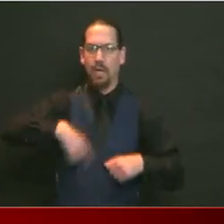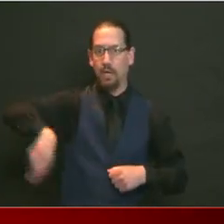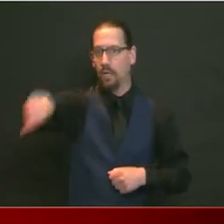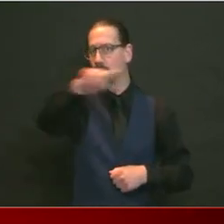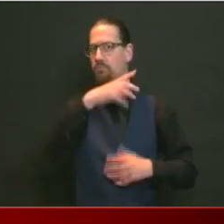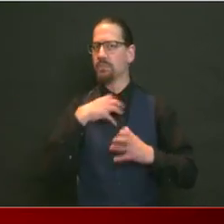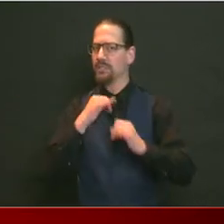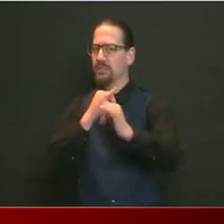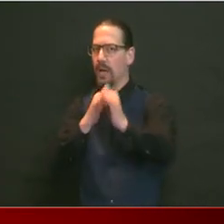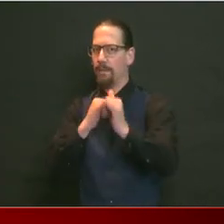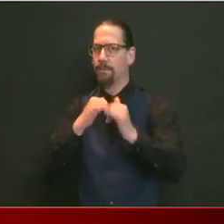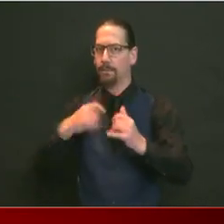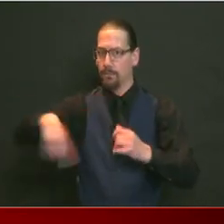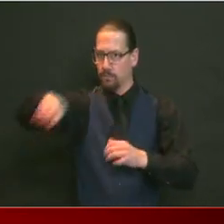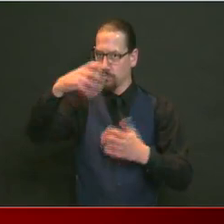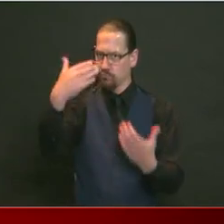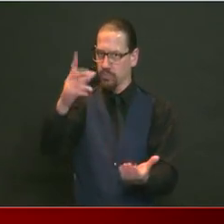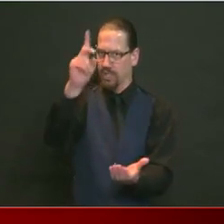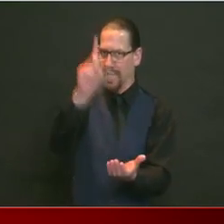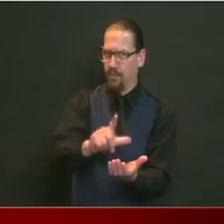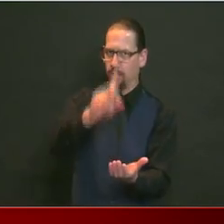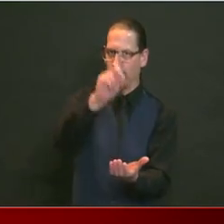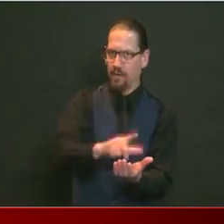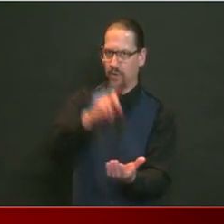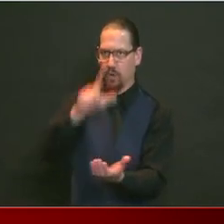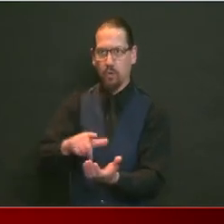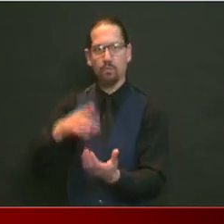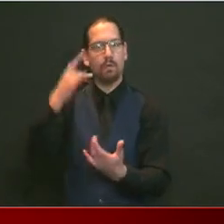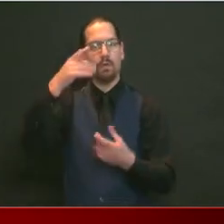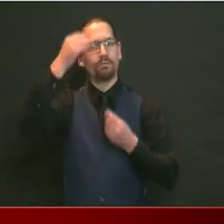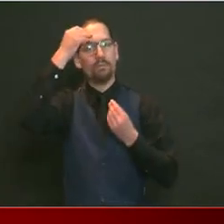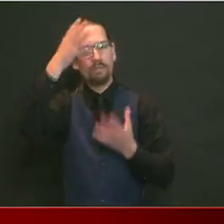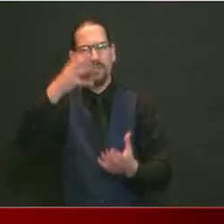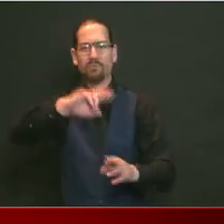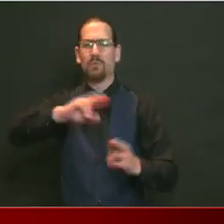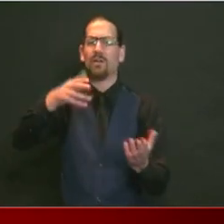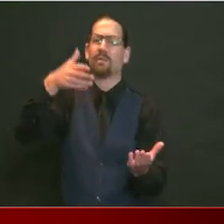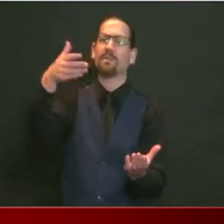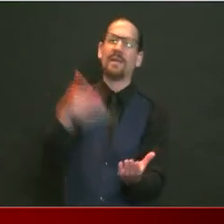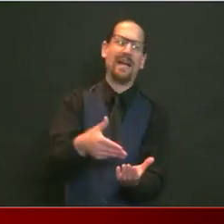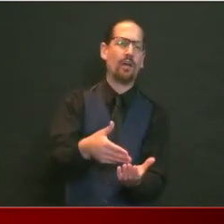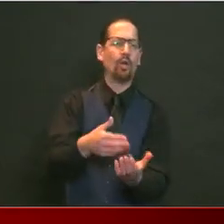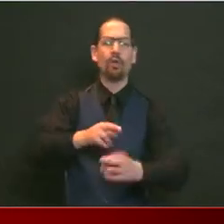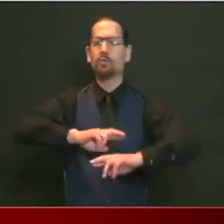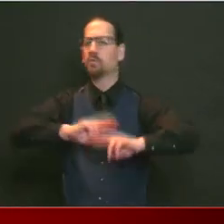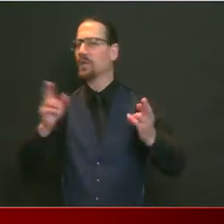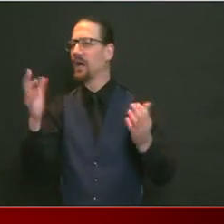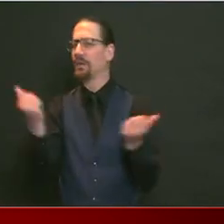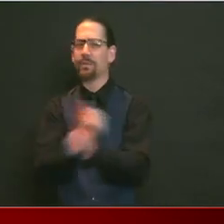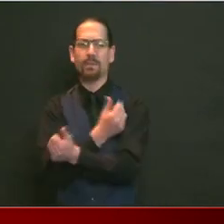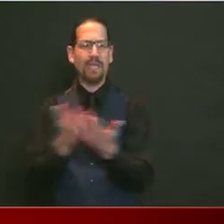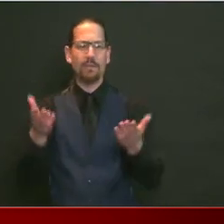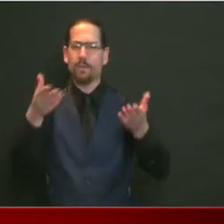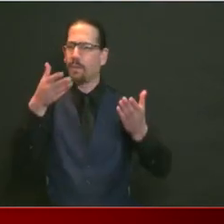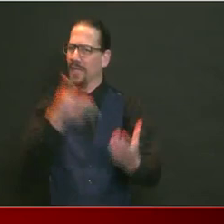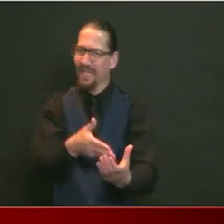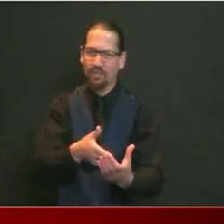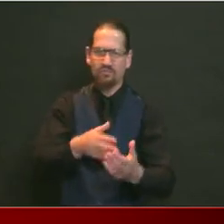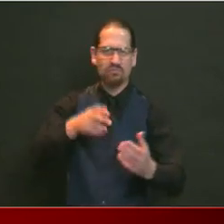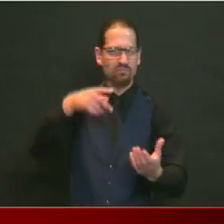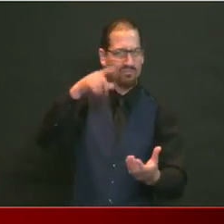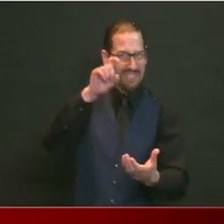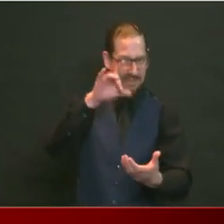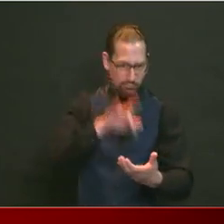app and obtain the information that's needed, continuing to follow the opportunity for